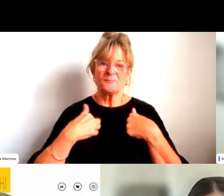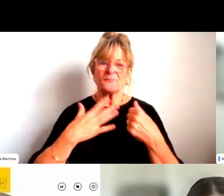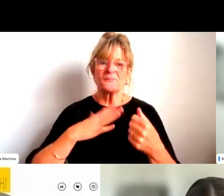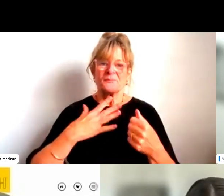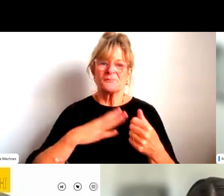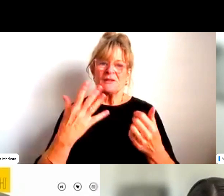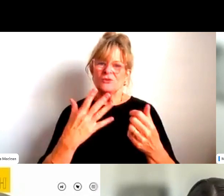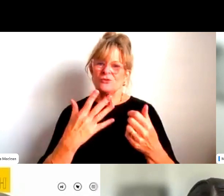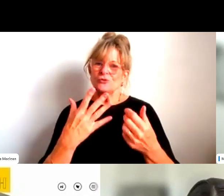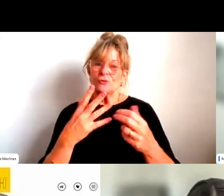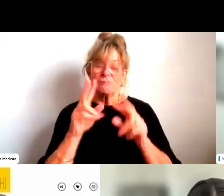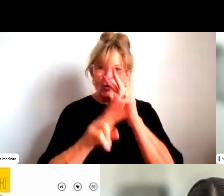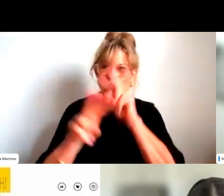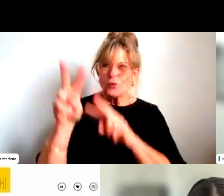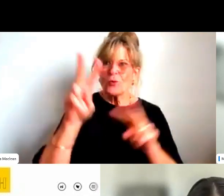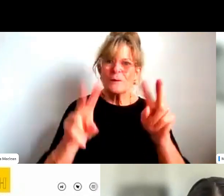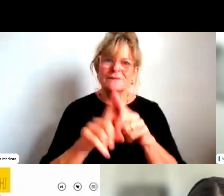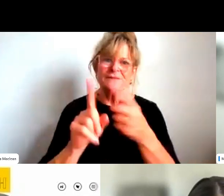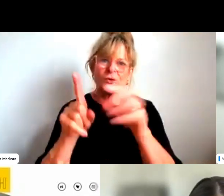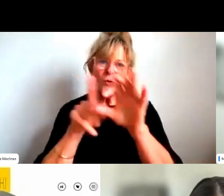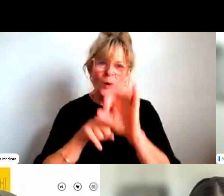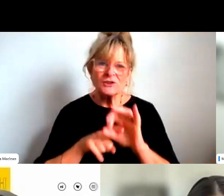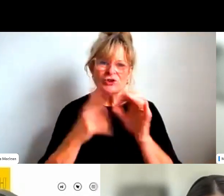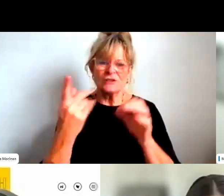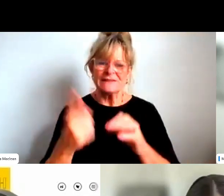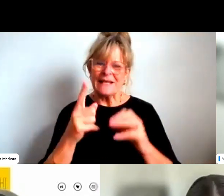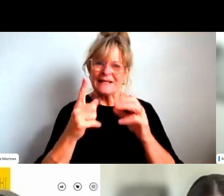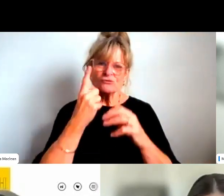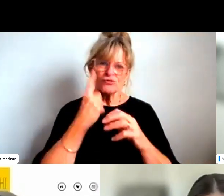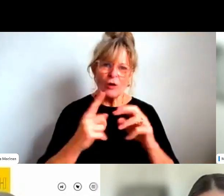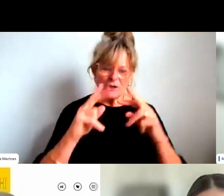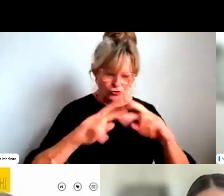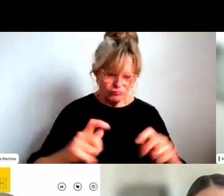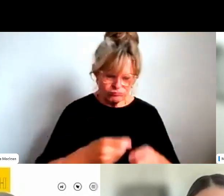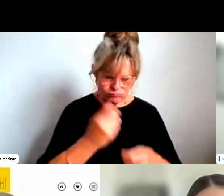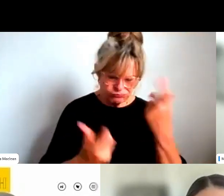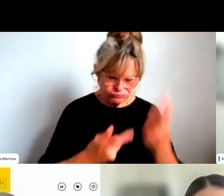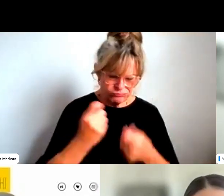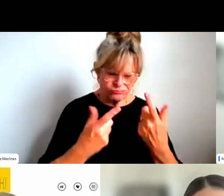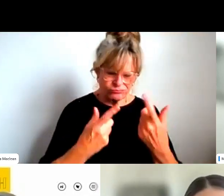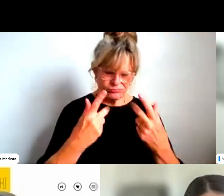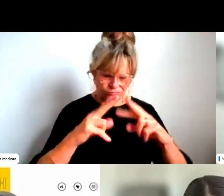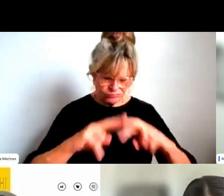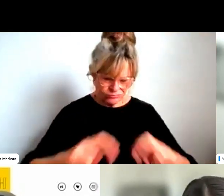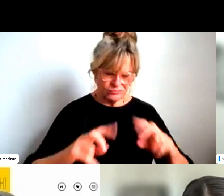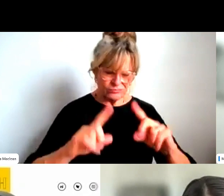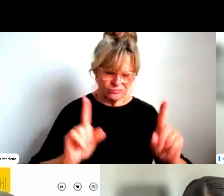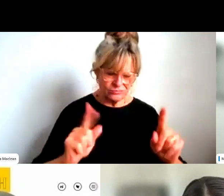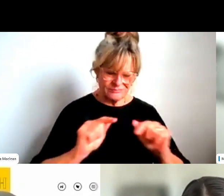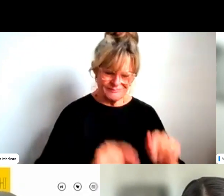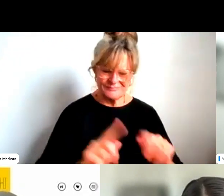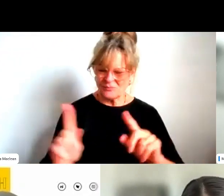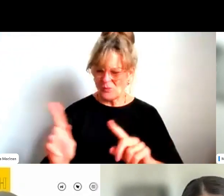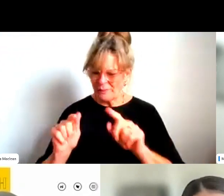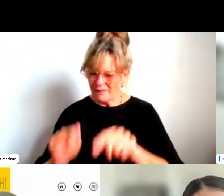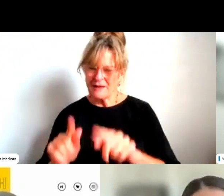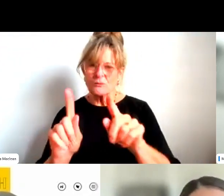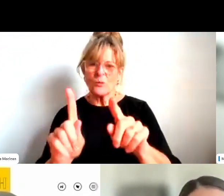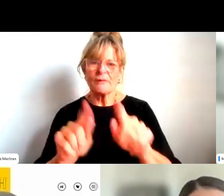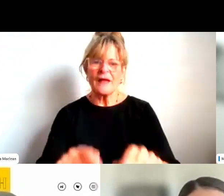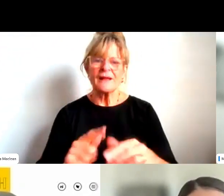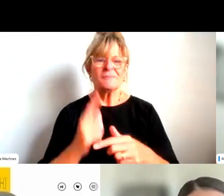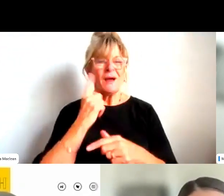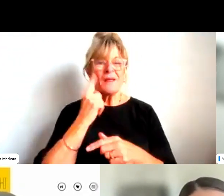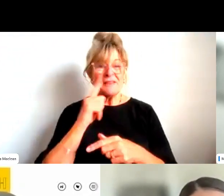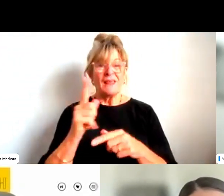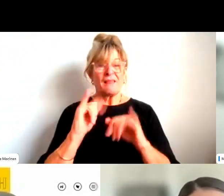look at more questions, we can unpack and have a look at some of those things. But again, anecdotally as a woman in sport, I think that very top one, the bad behaviors and